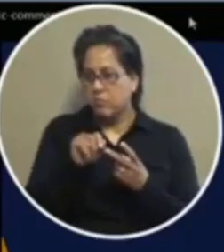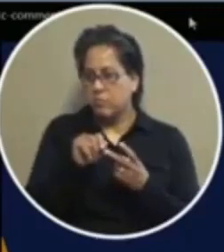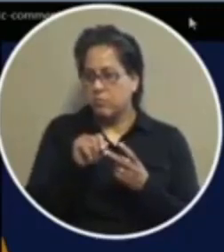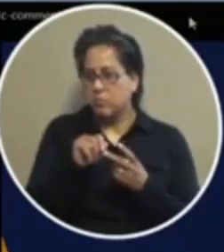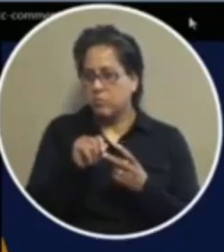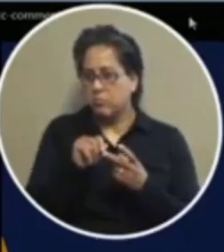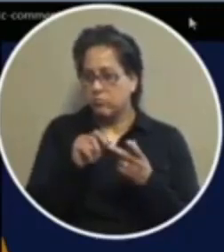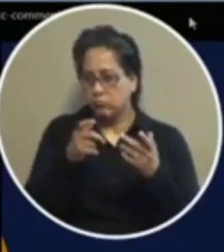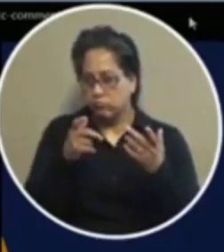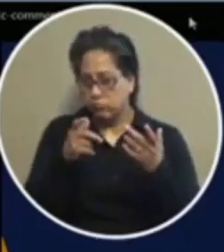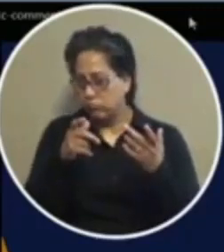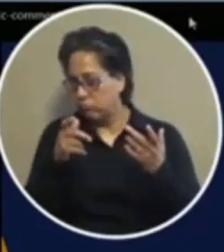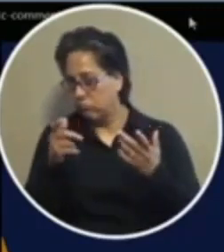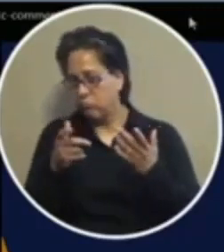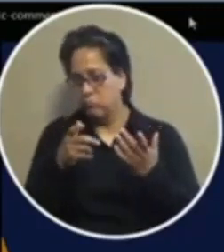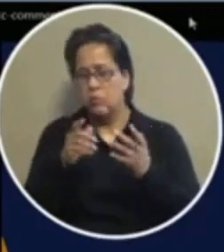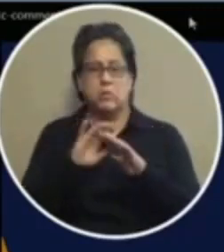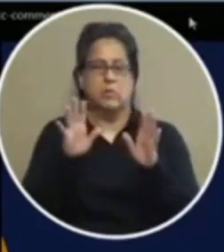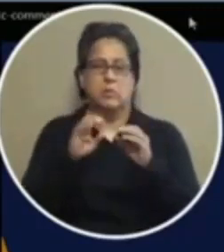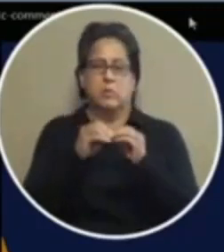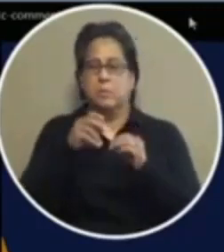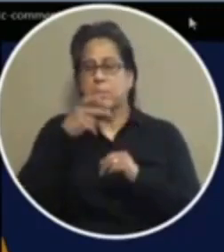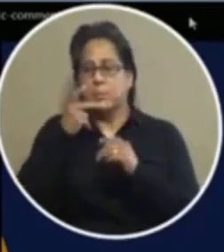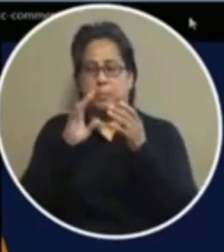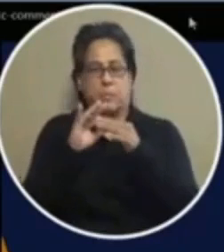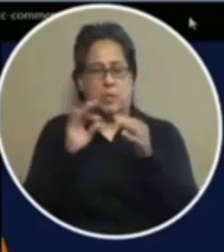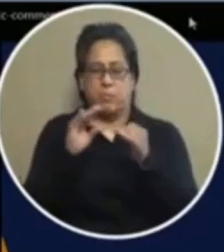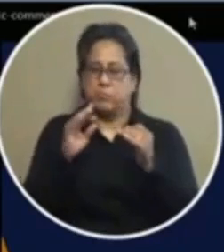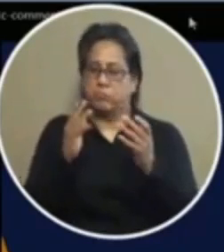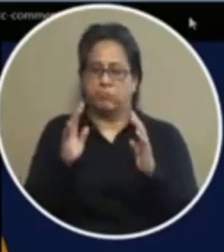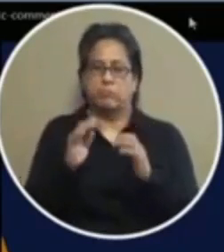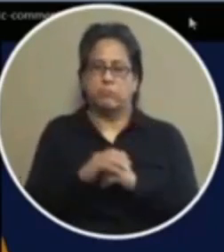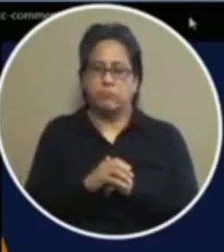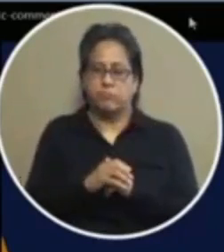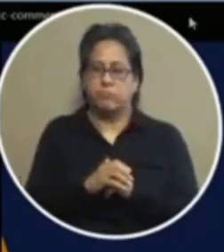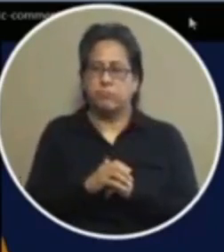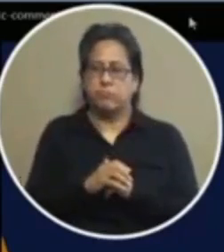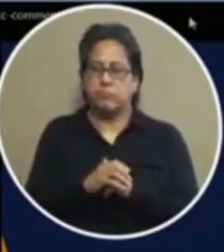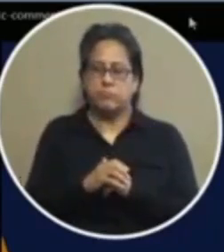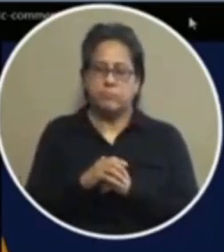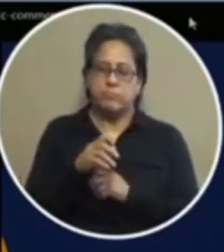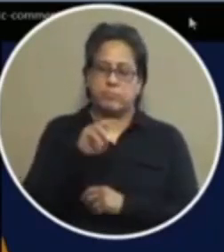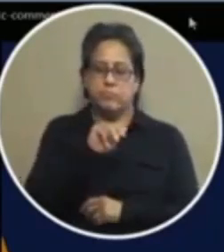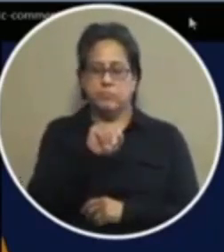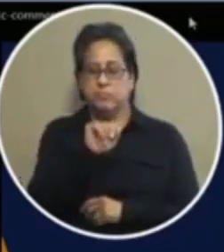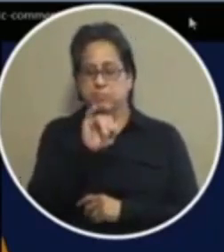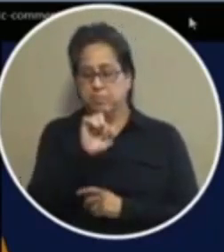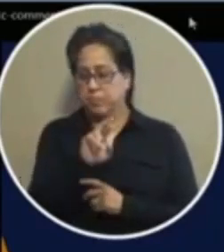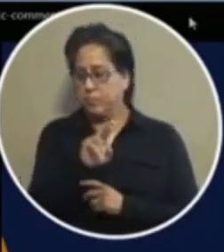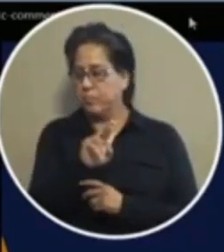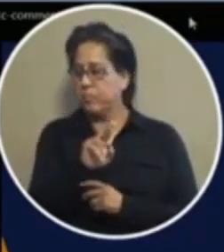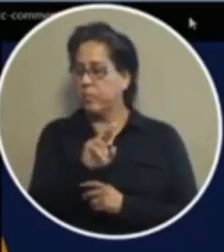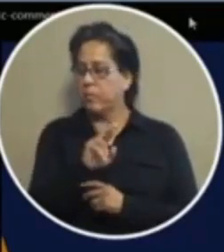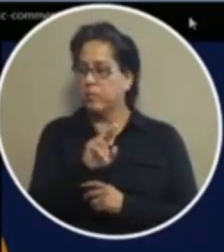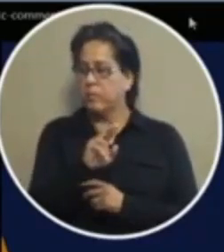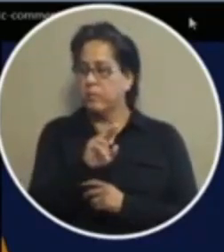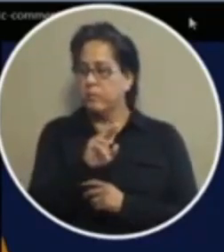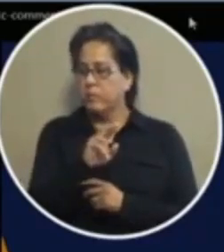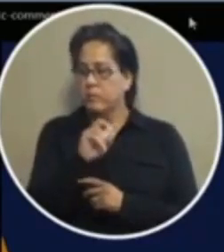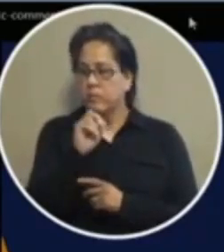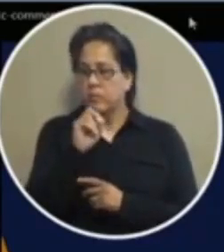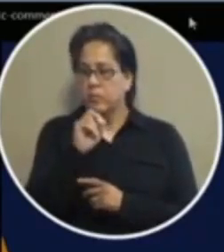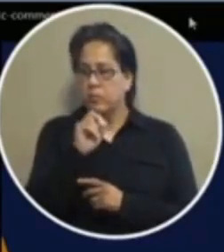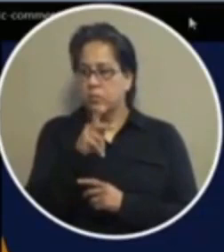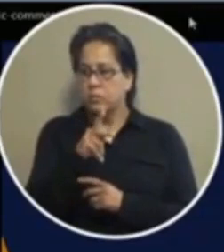mayor that concludes public comment on this item all right we have a